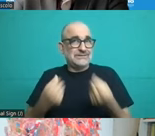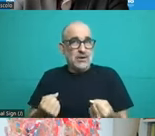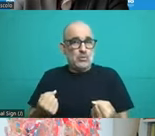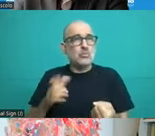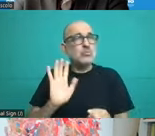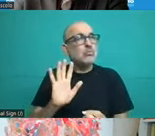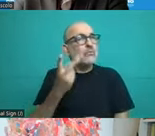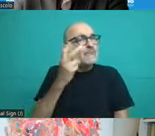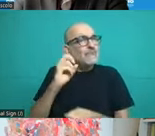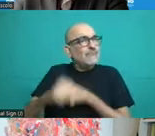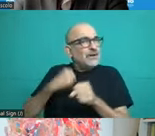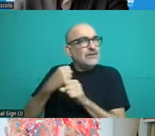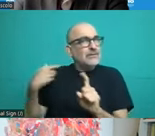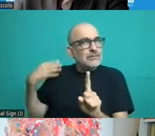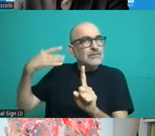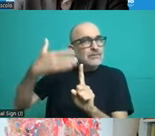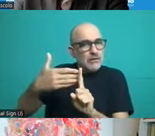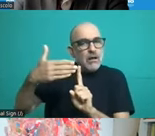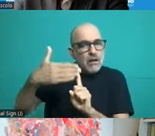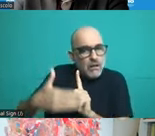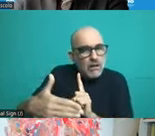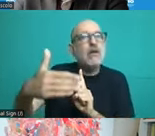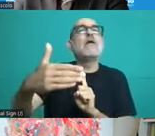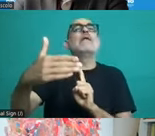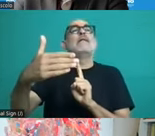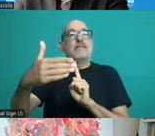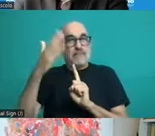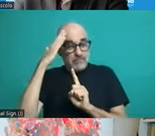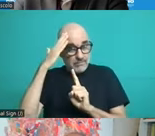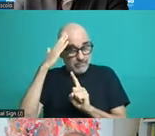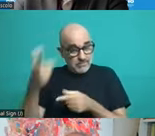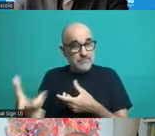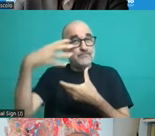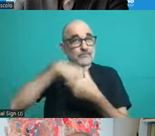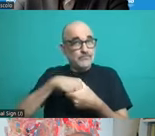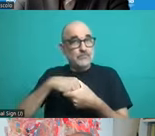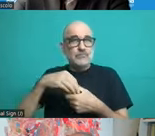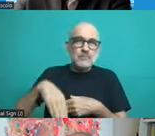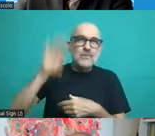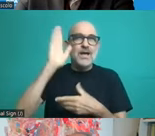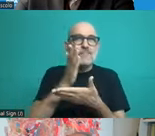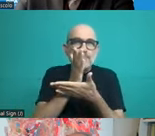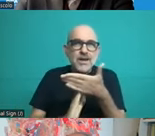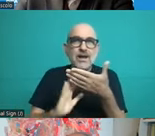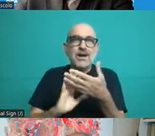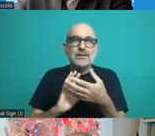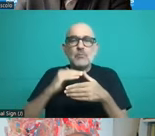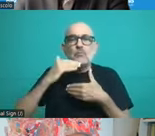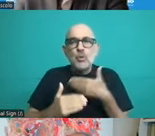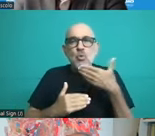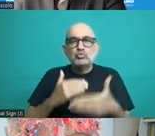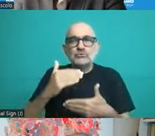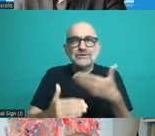decades later, however, even as part of the healthcare system